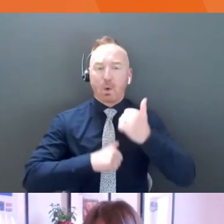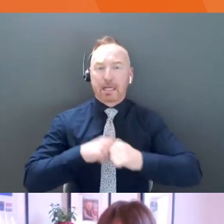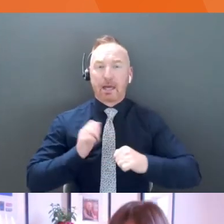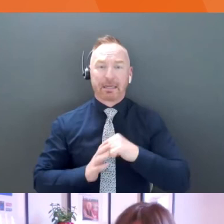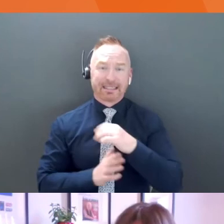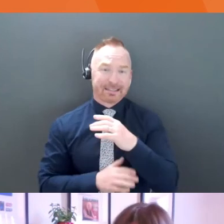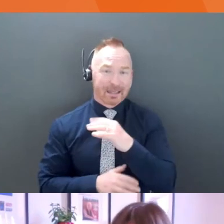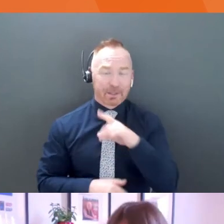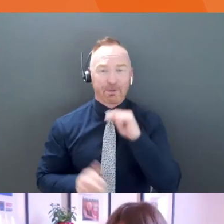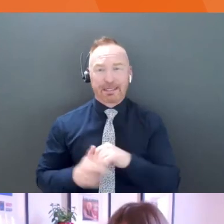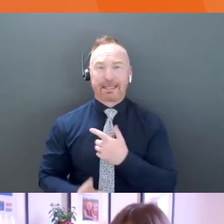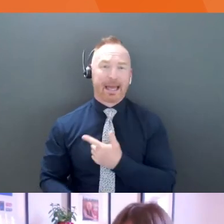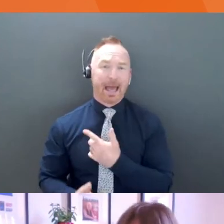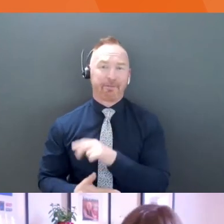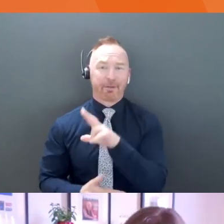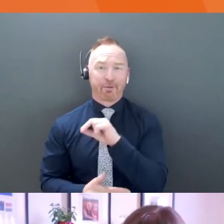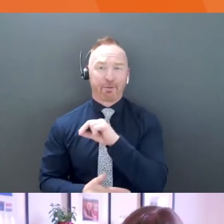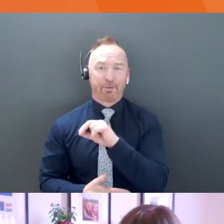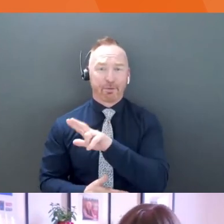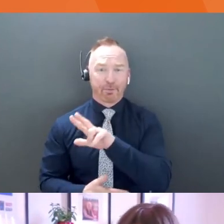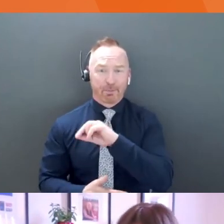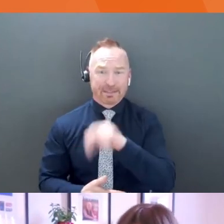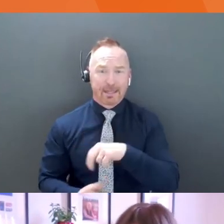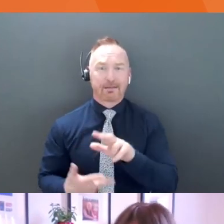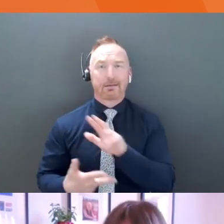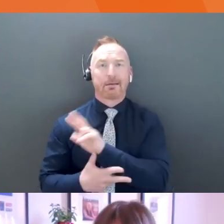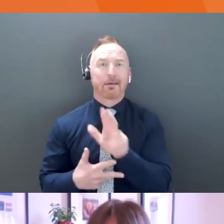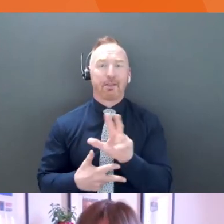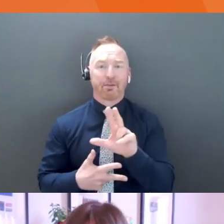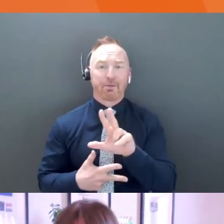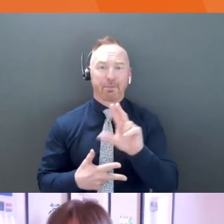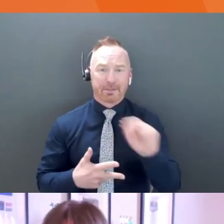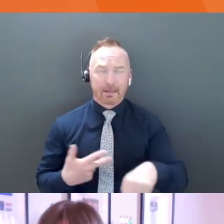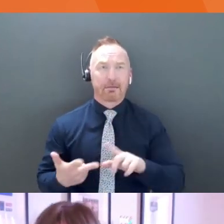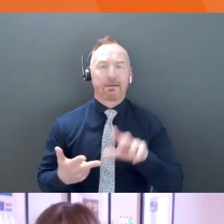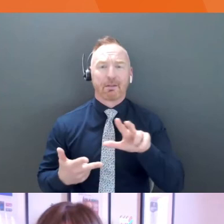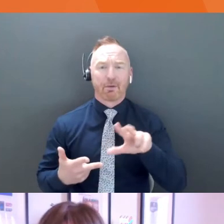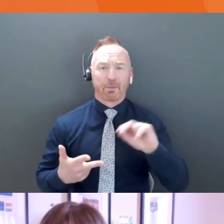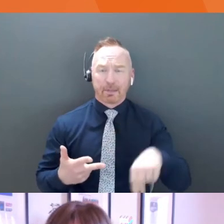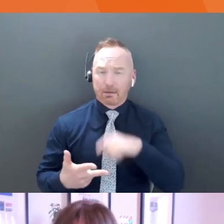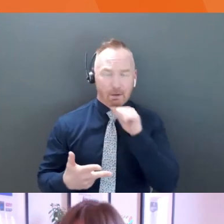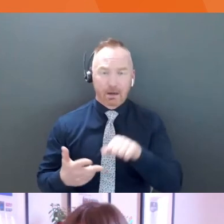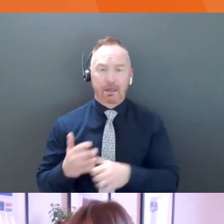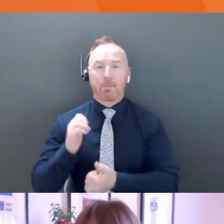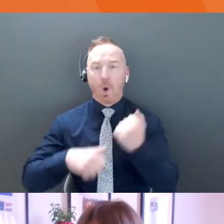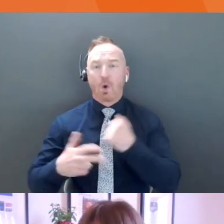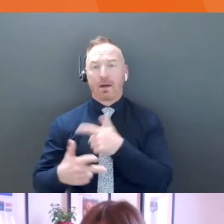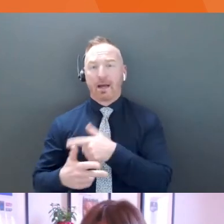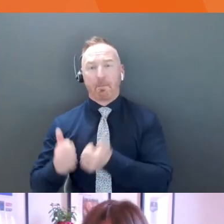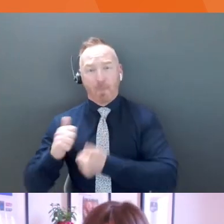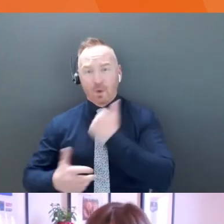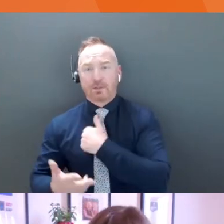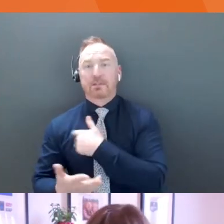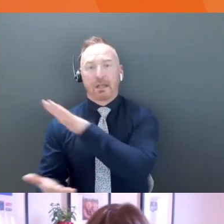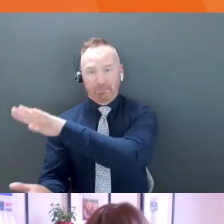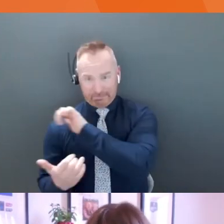33, right? Like you're typically looking at your, you get the majority of your revenue from one space and then you might have a few others. So tell me about the majority